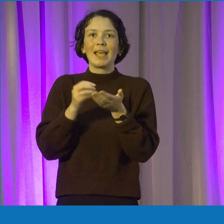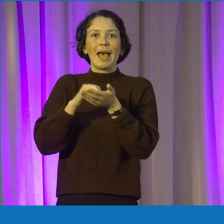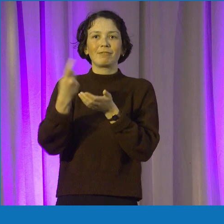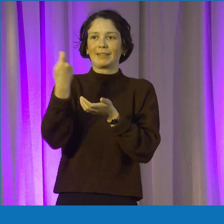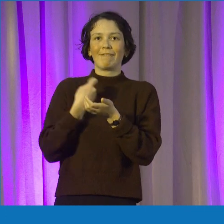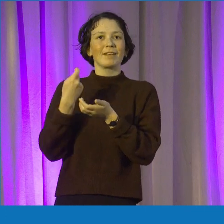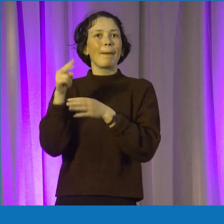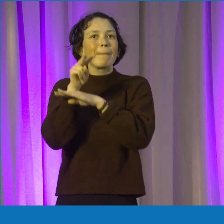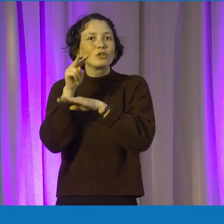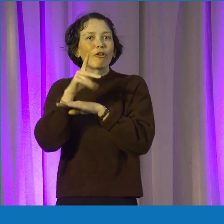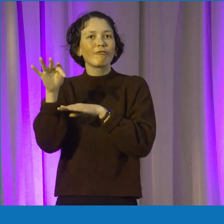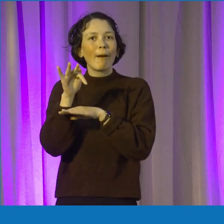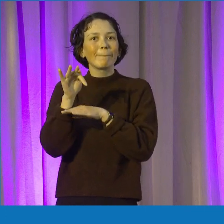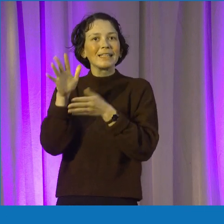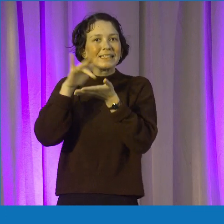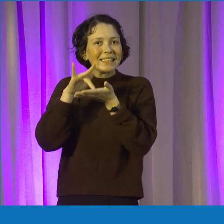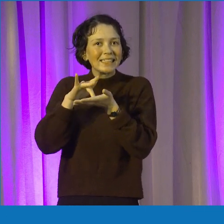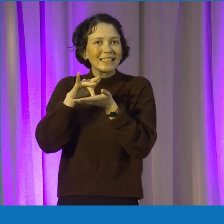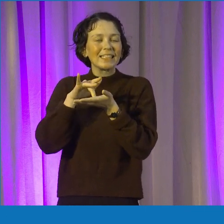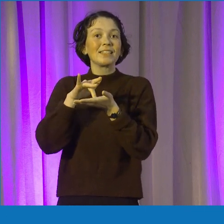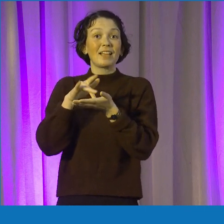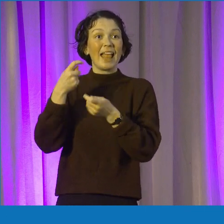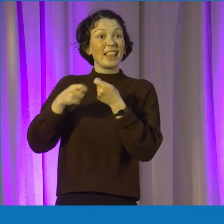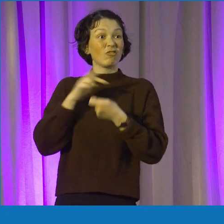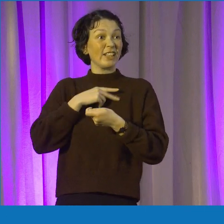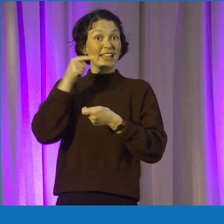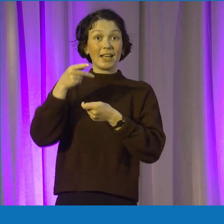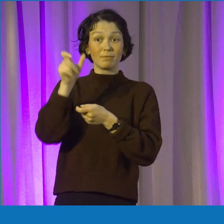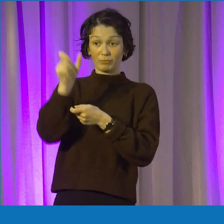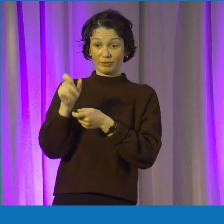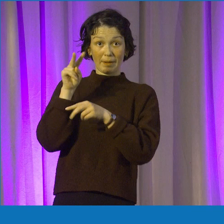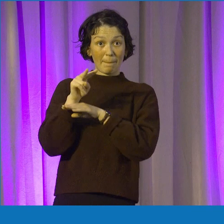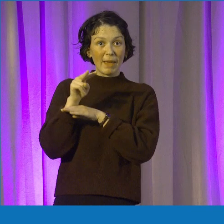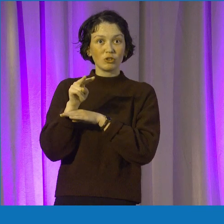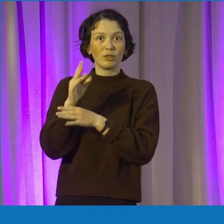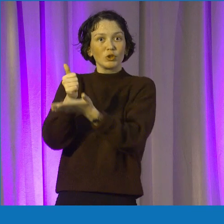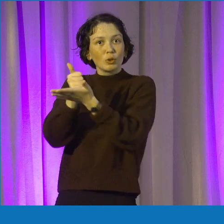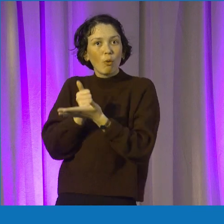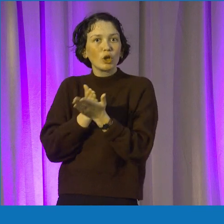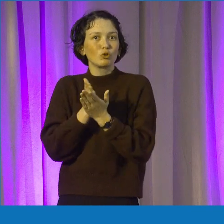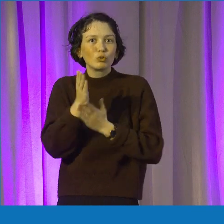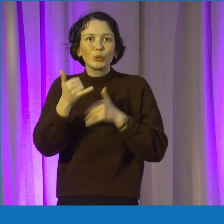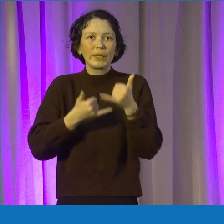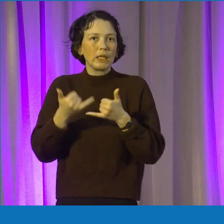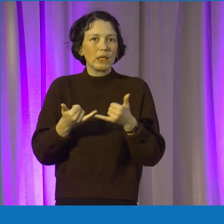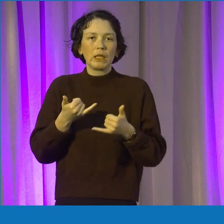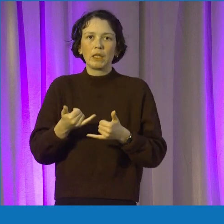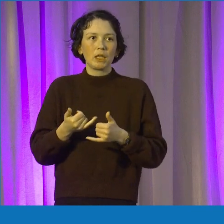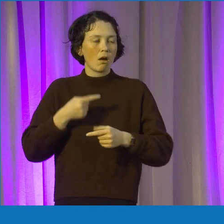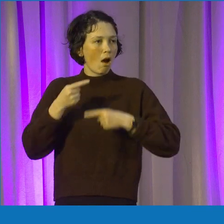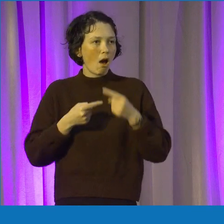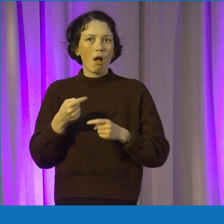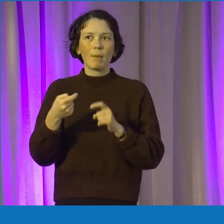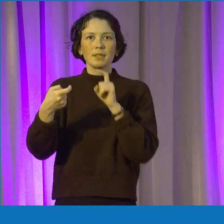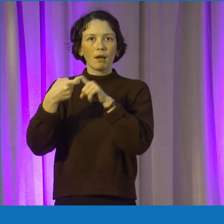Citi employee. And they kind of help you with your business throughout the year. So you're in constant contact with them every two